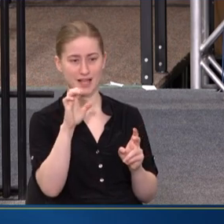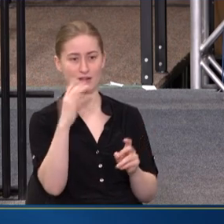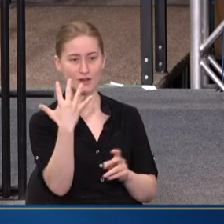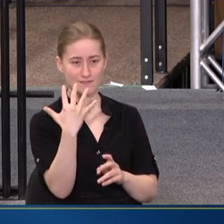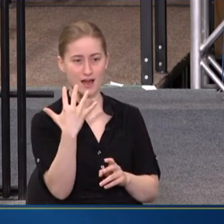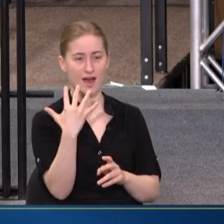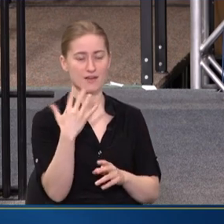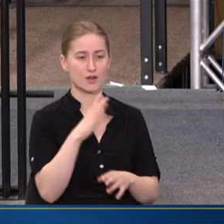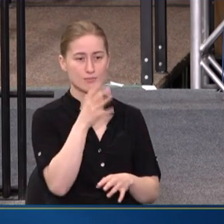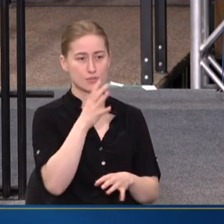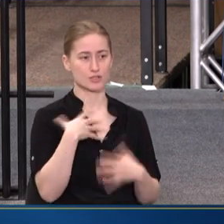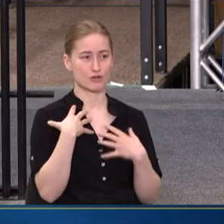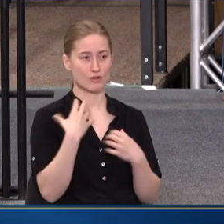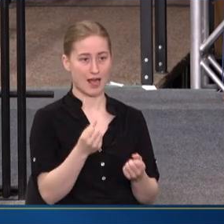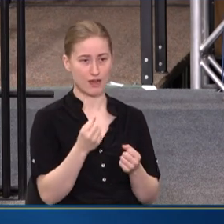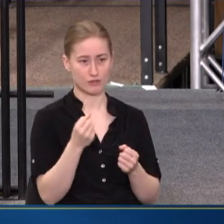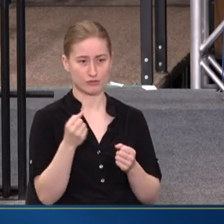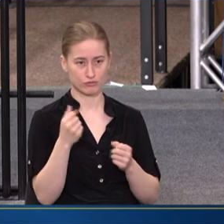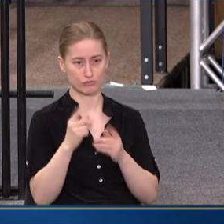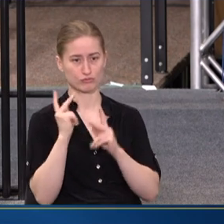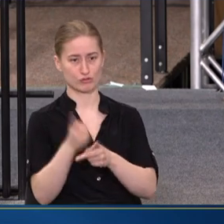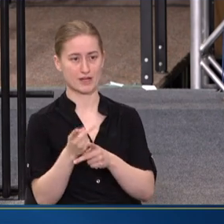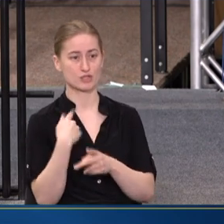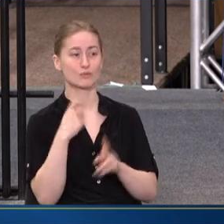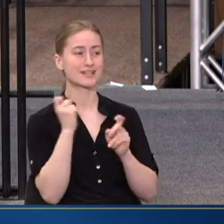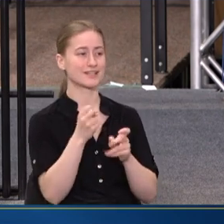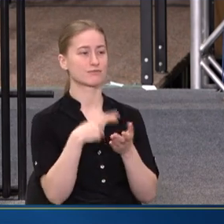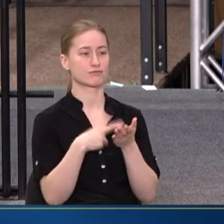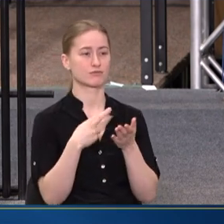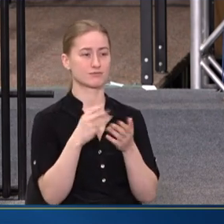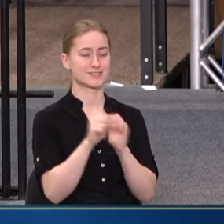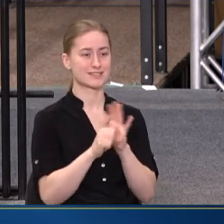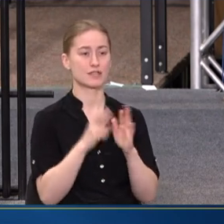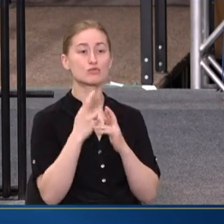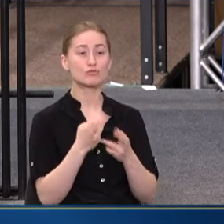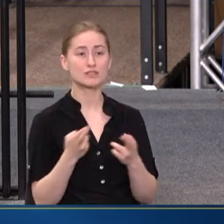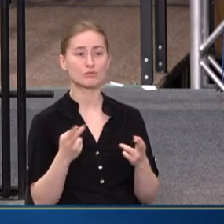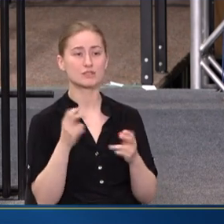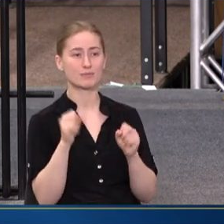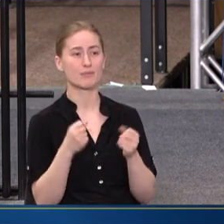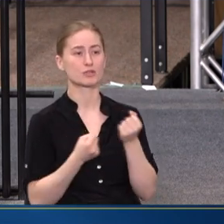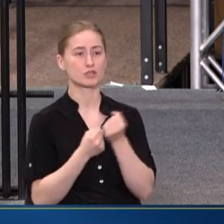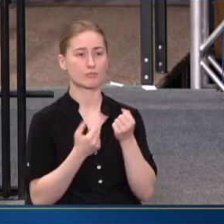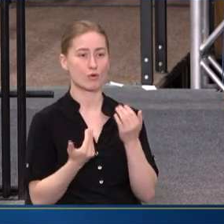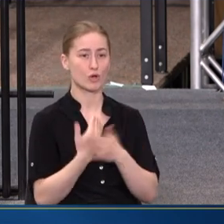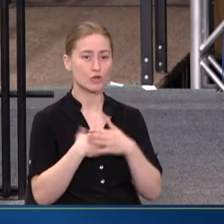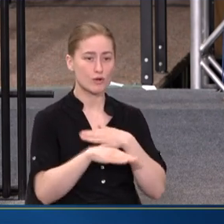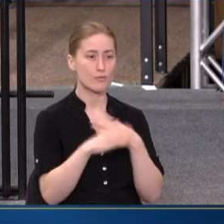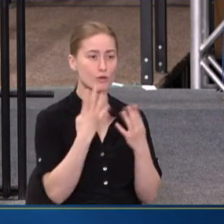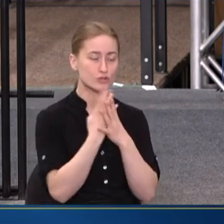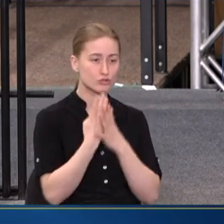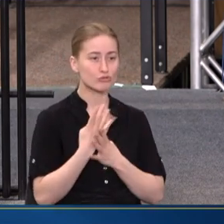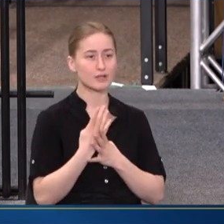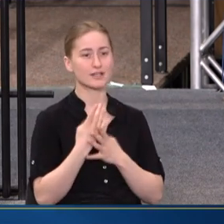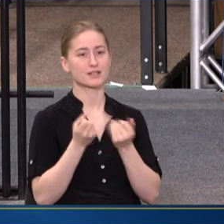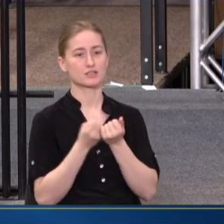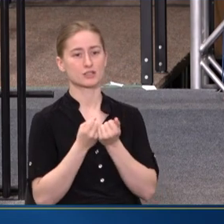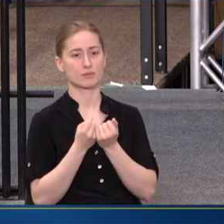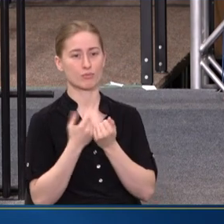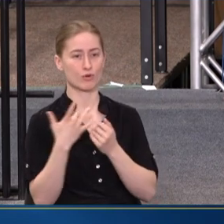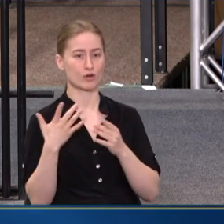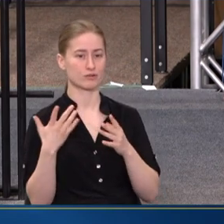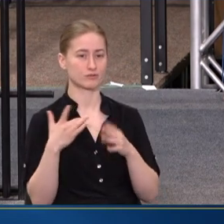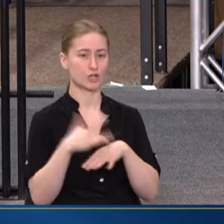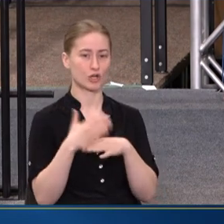BLOCK GRANT. WE, BY THAT I MEAN WE GIVE STATES RESOURCES TO BE ABLE TO SUPPORT NEWBORN SCREENING, TO BE ABLE TO SUPPORT EARLY